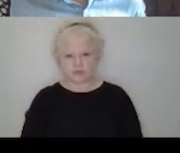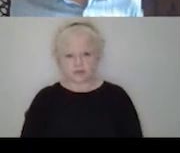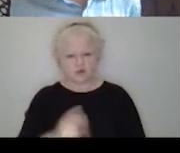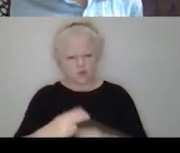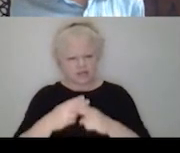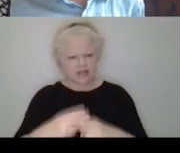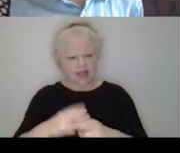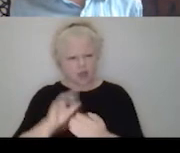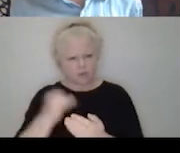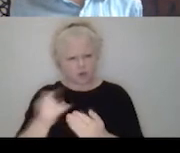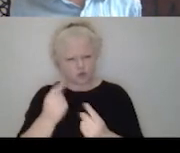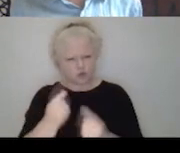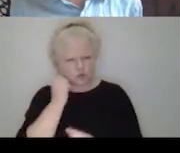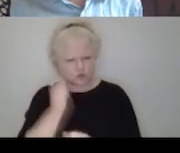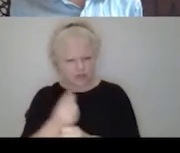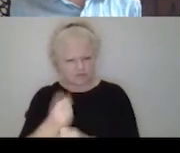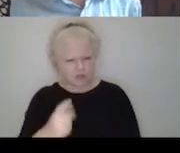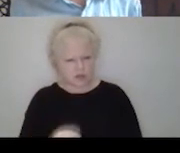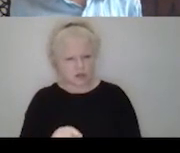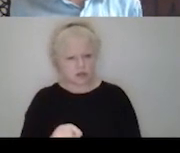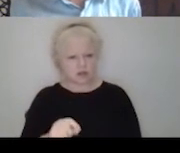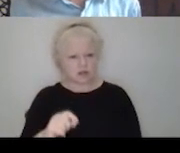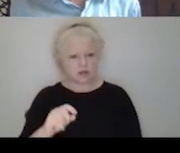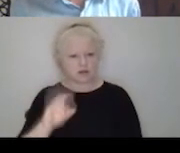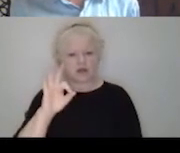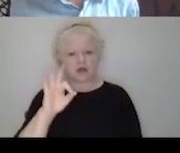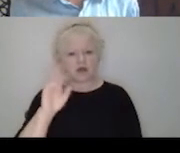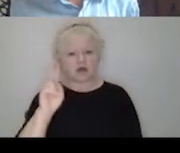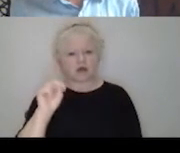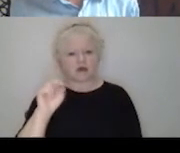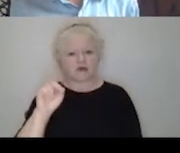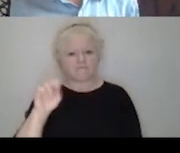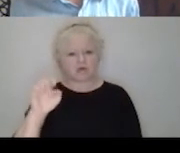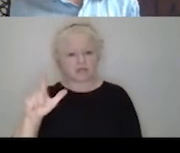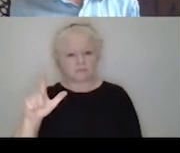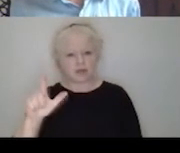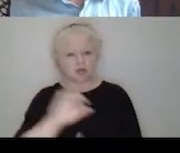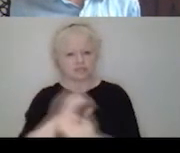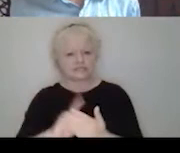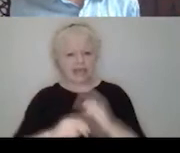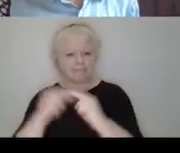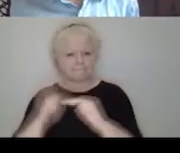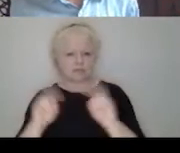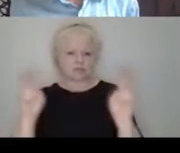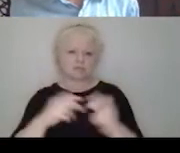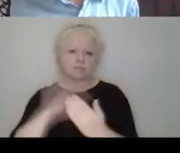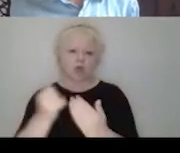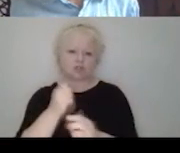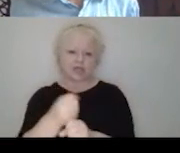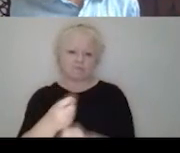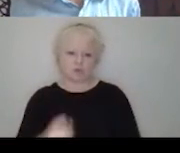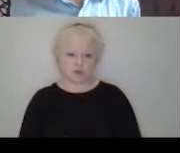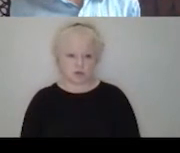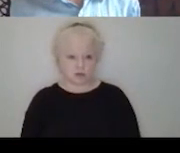that you do every year? The Fundamental Design Build. Oh, Fundamental Design Build. Okay. All right. So is Bernardo, are you coming